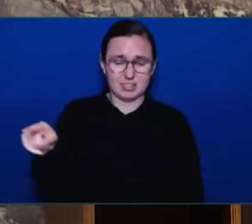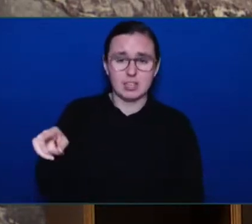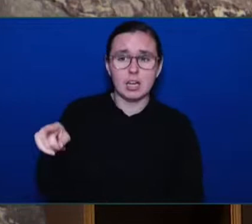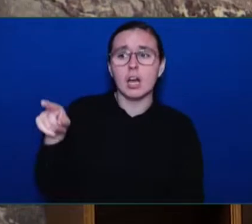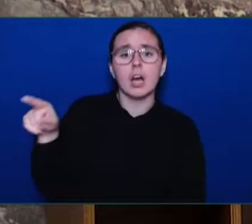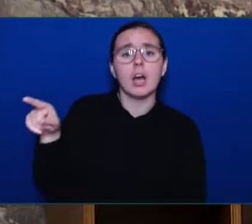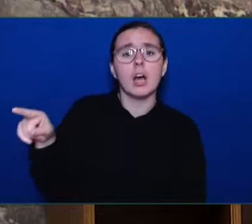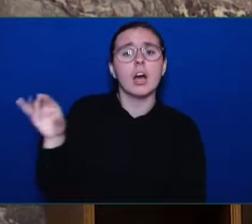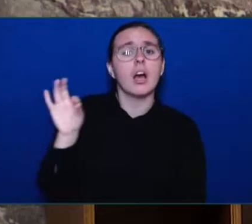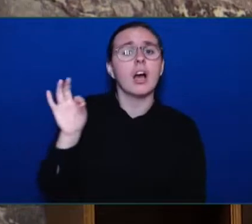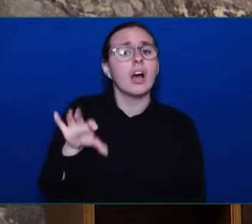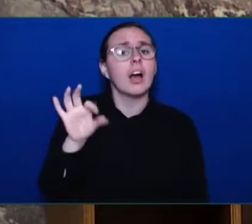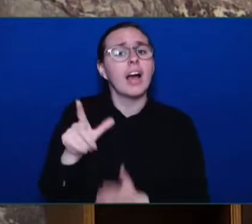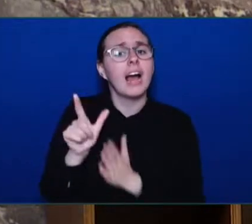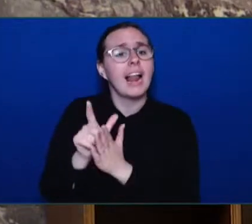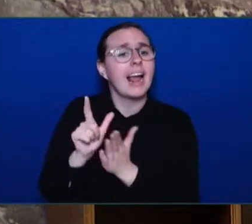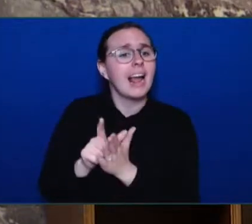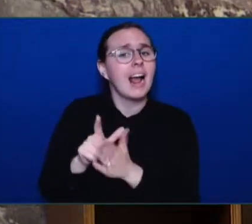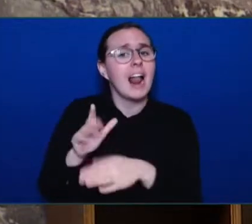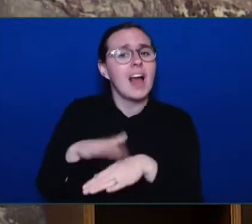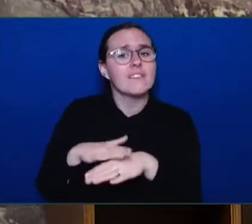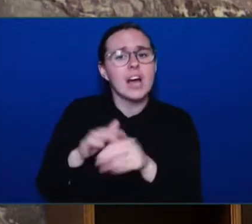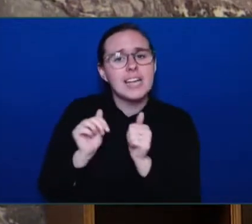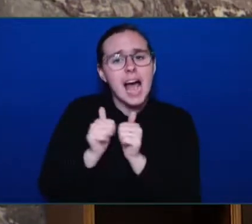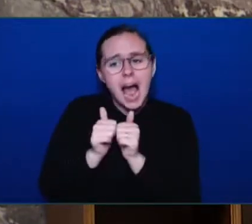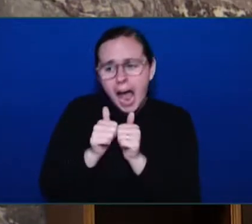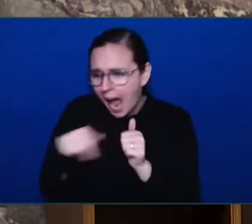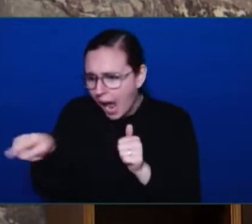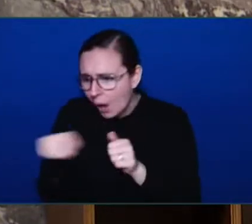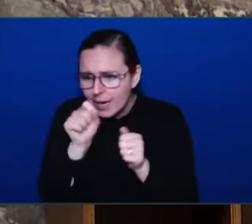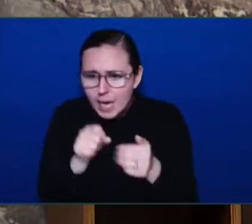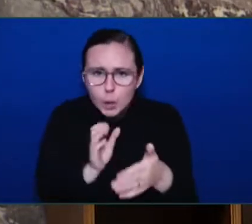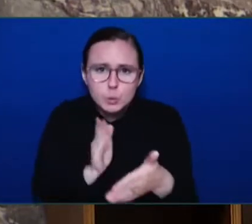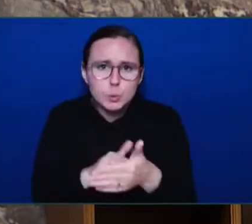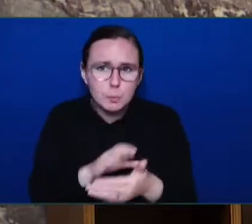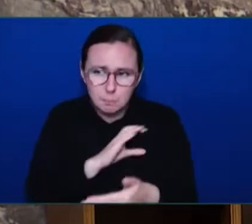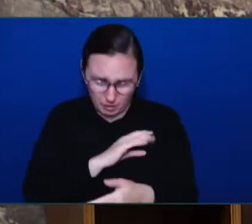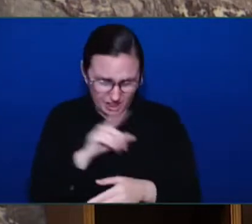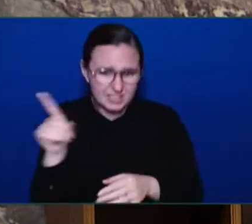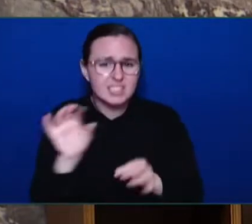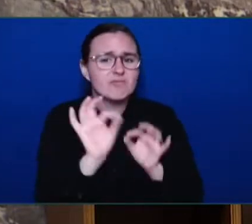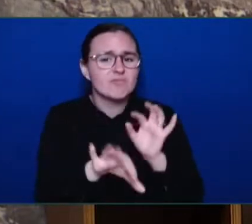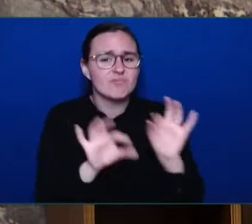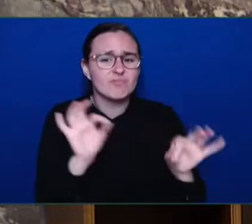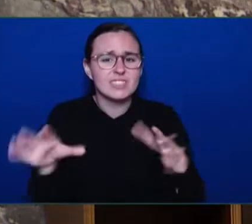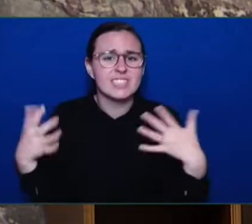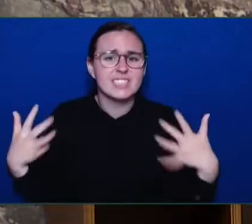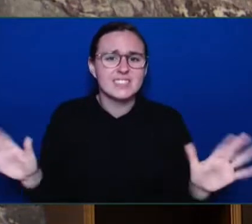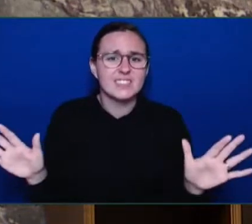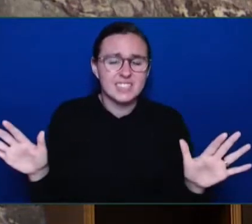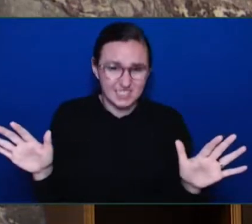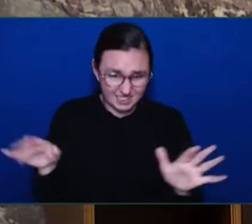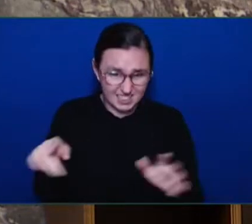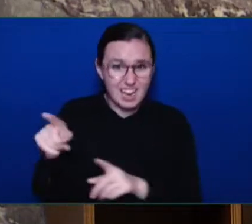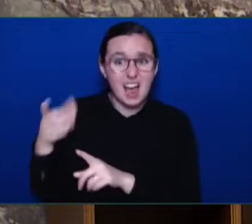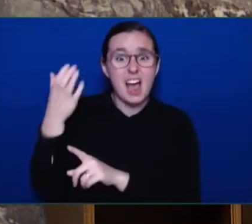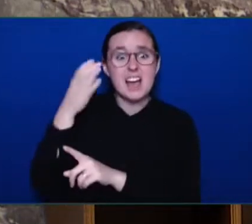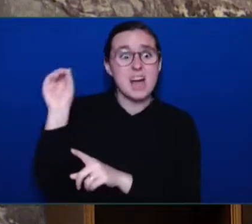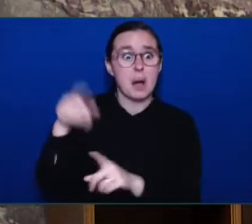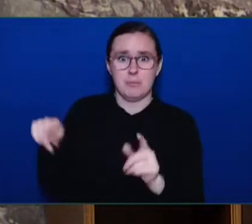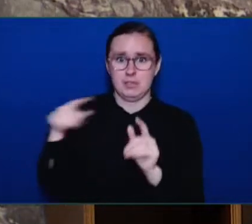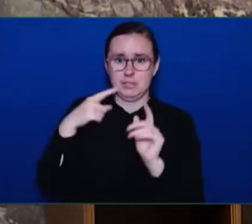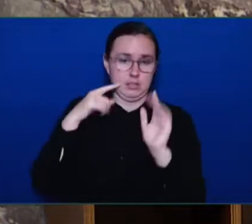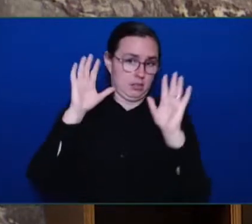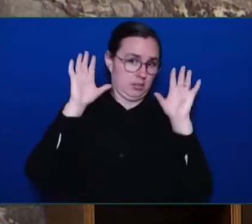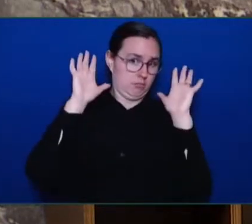called for a boycott of Olympic sponsors and described the games as, quote, a spectacle that will turn our city into a near police state,